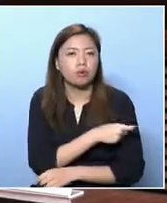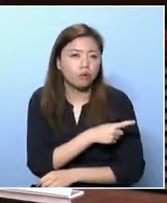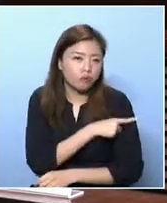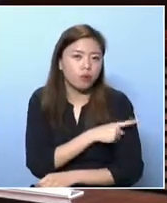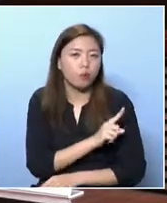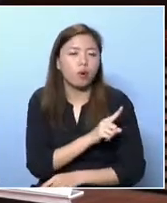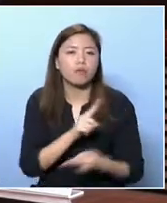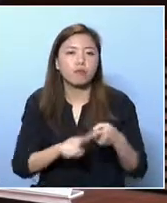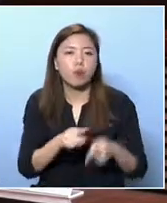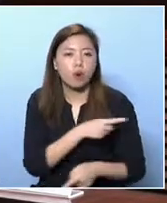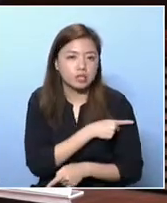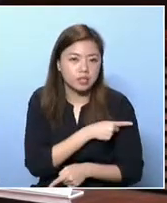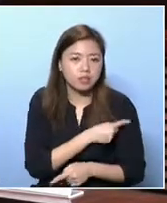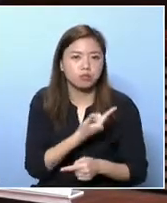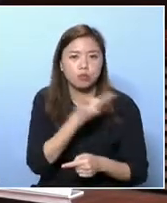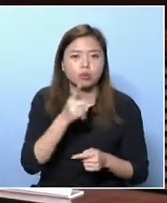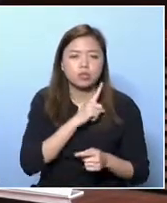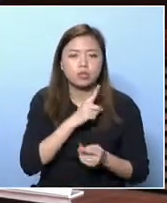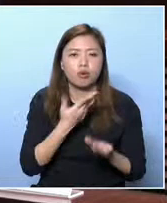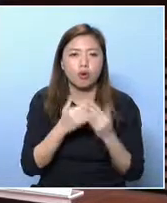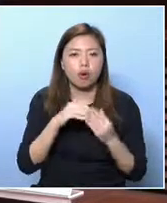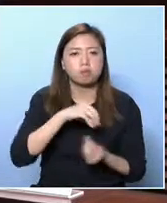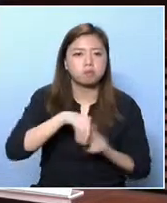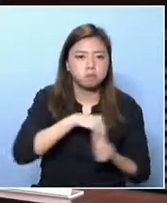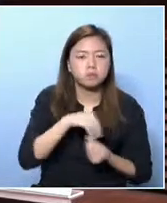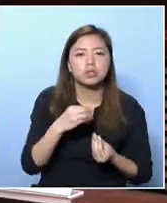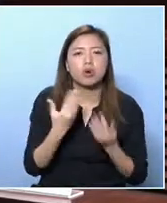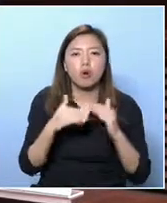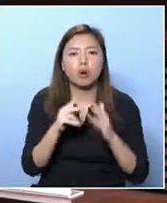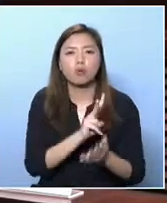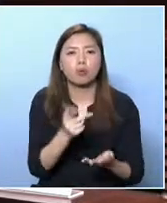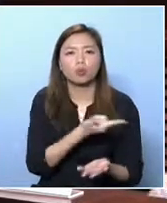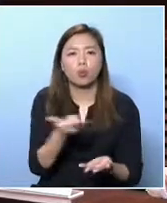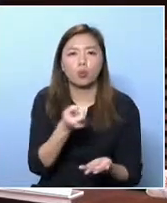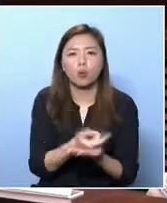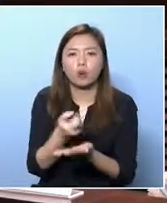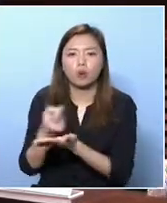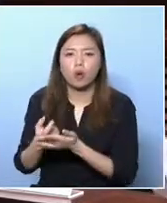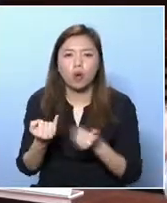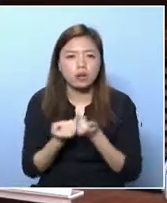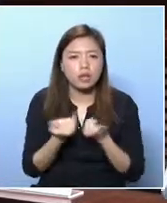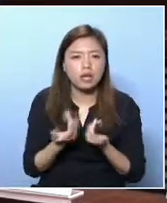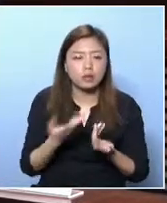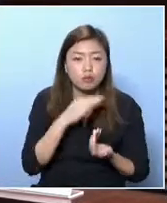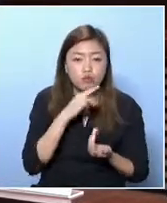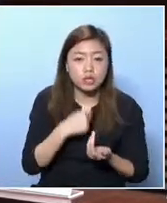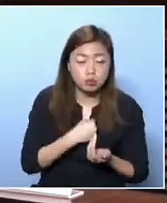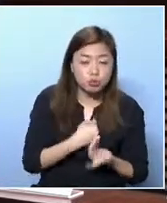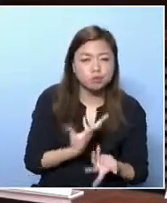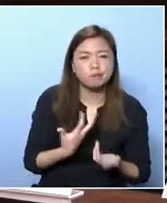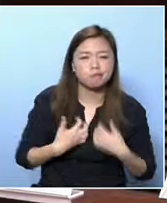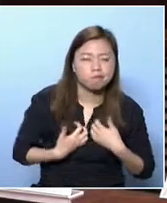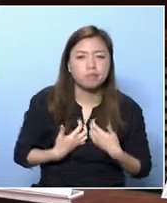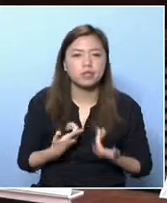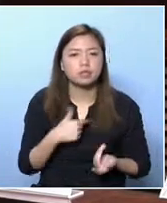self-finance degree programs. Since it's self-financing in nature, these